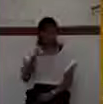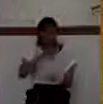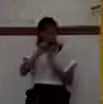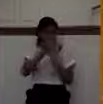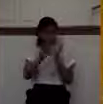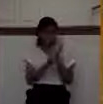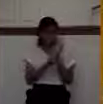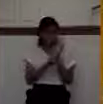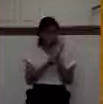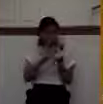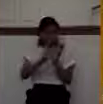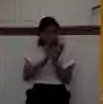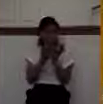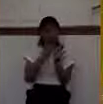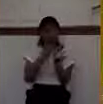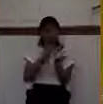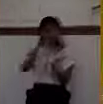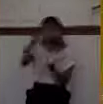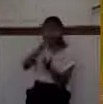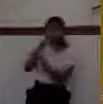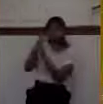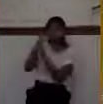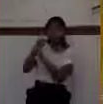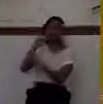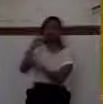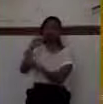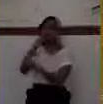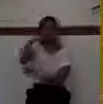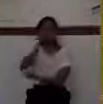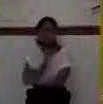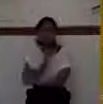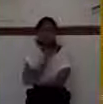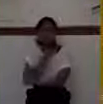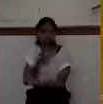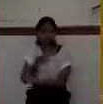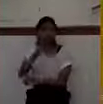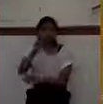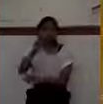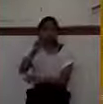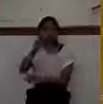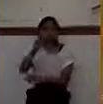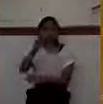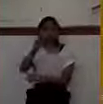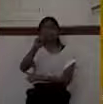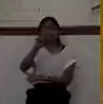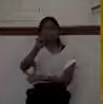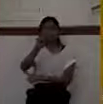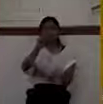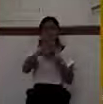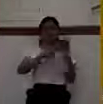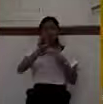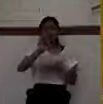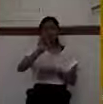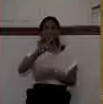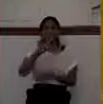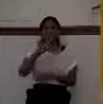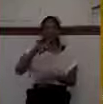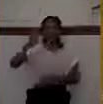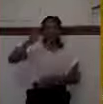the Bible says God is a jealous God? In fact, in one place in Exodus 34, says, God says, my name is jealous.